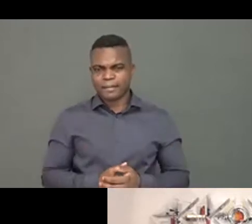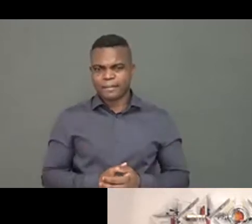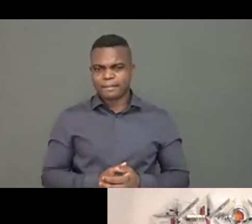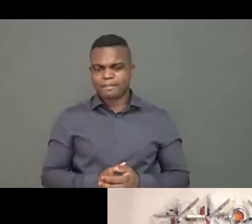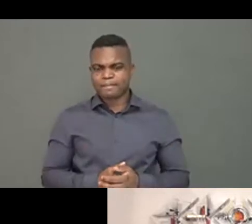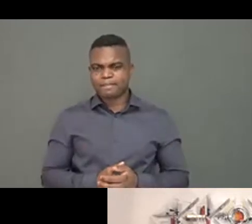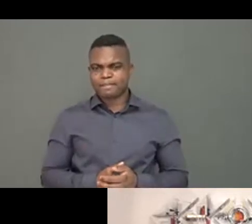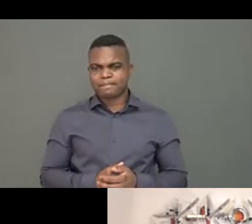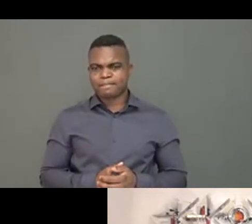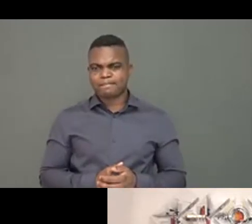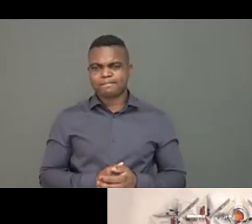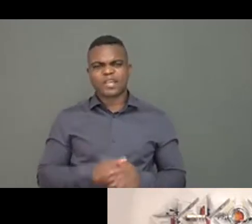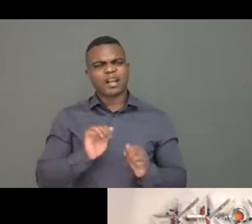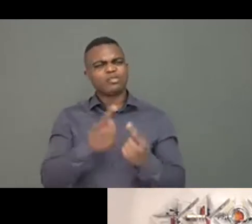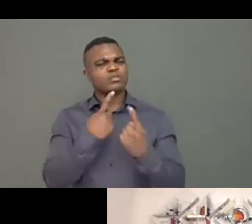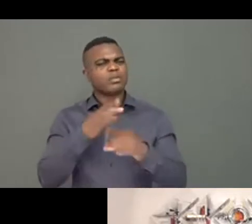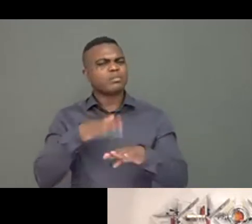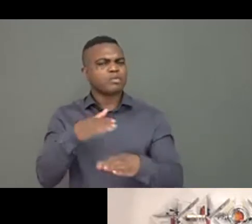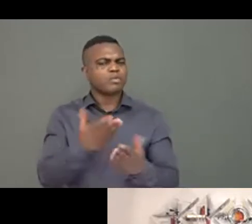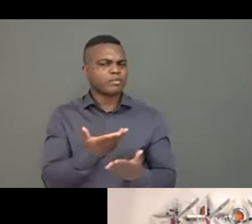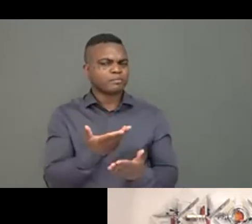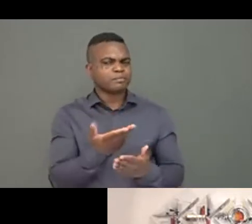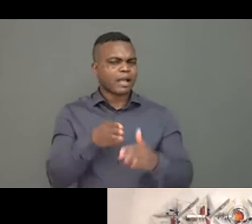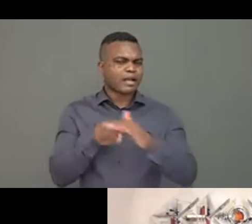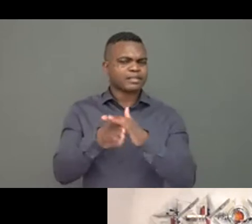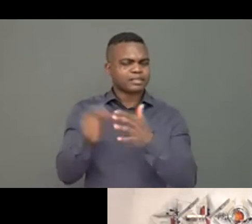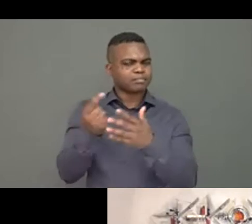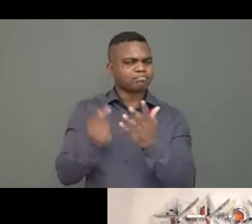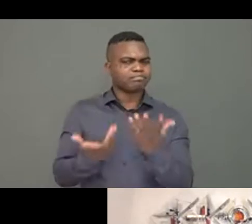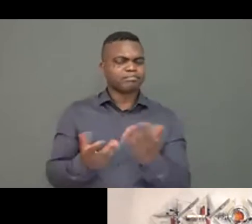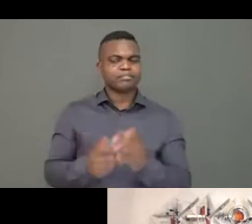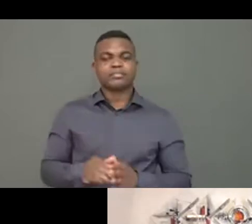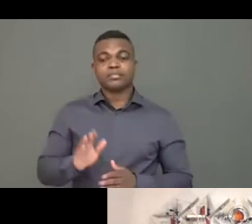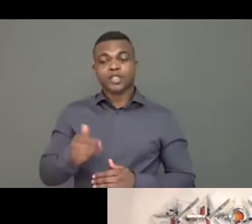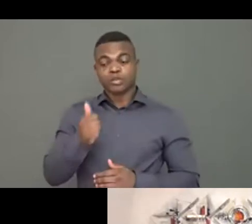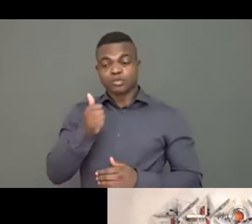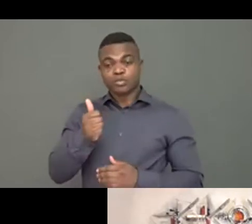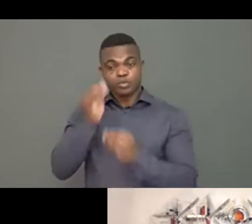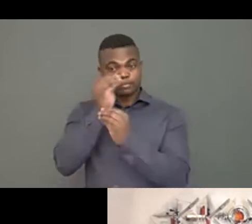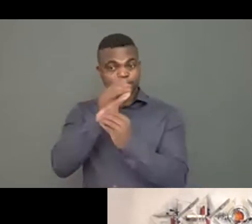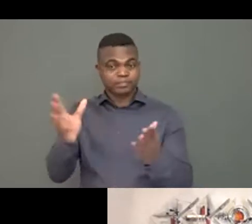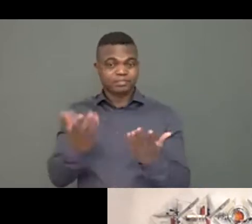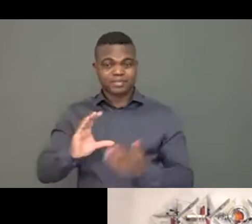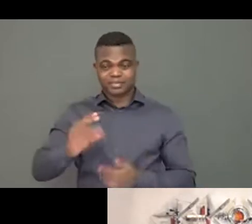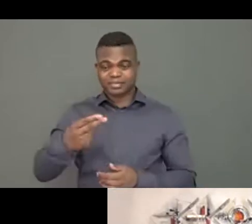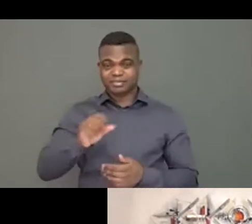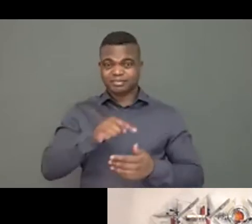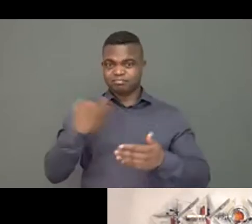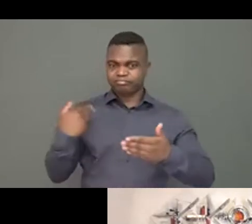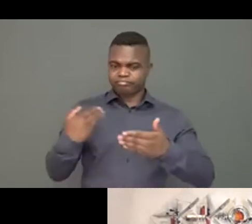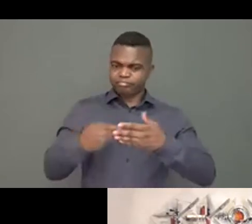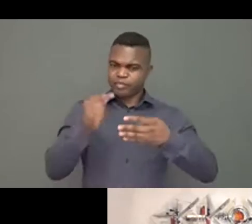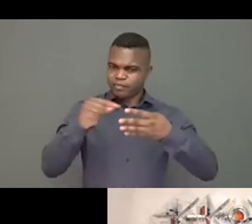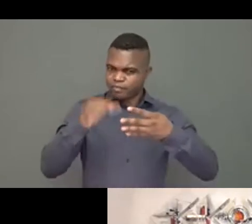thematic areas. We see that through the CHS indexes, which include all indicators